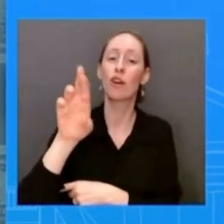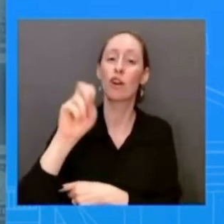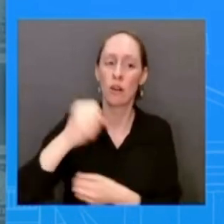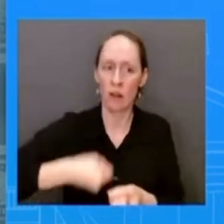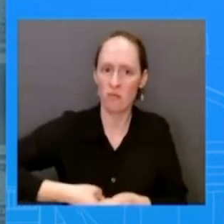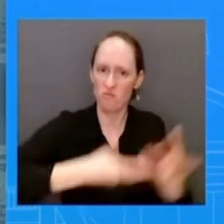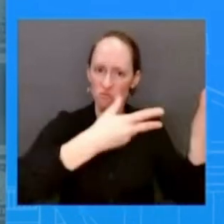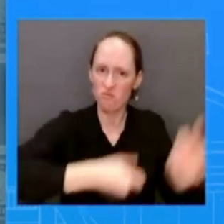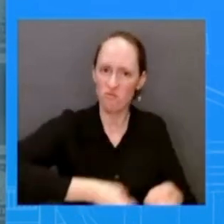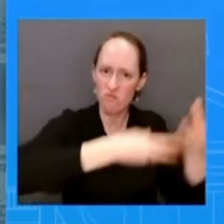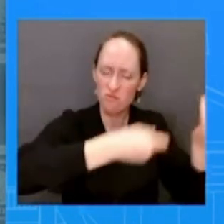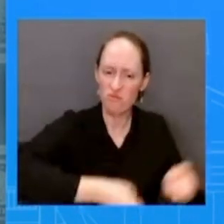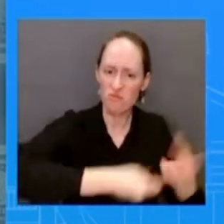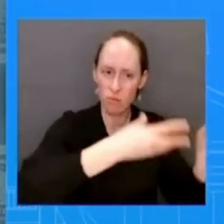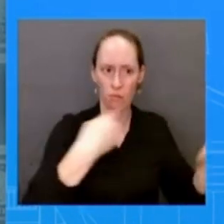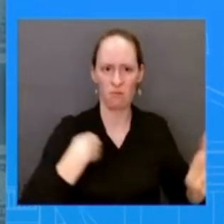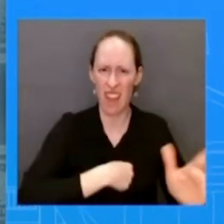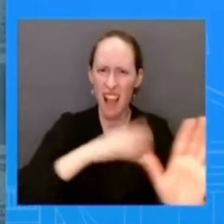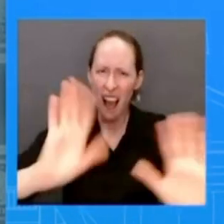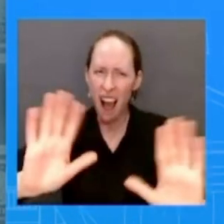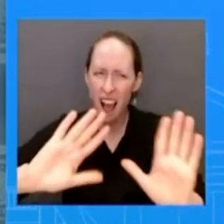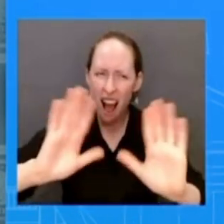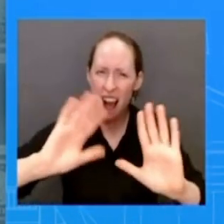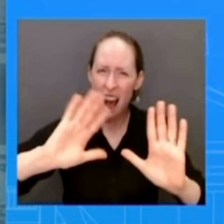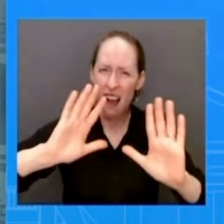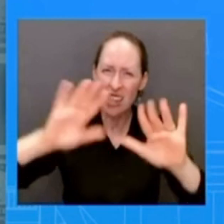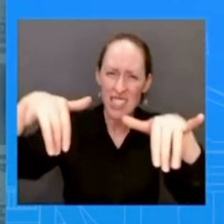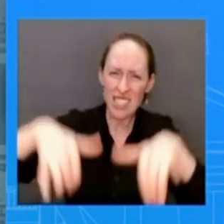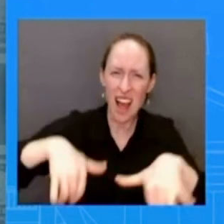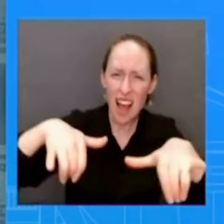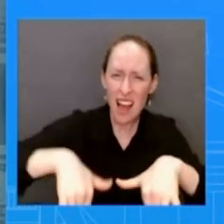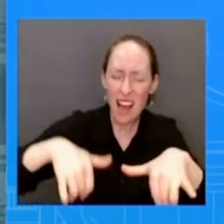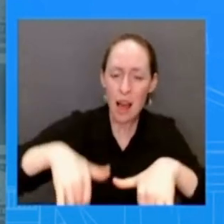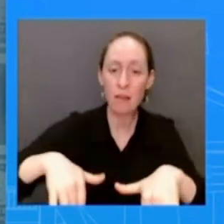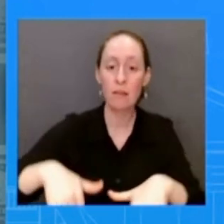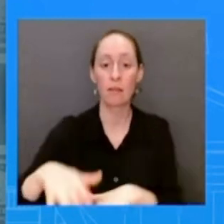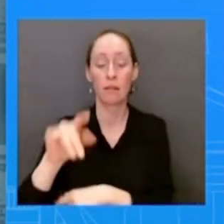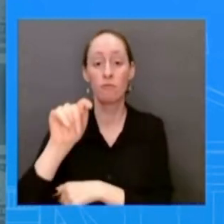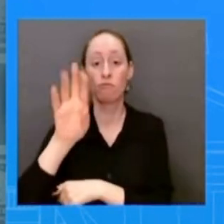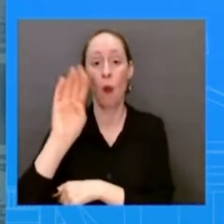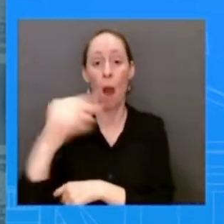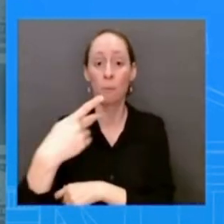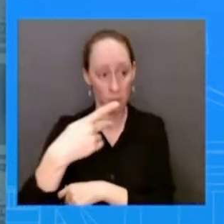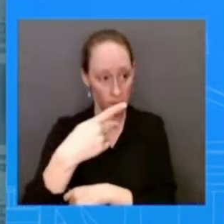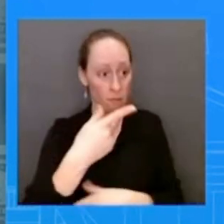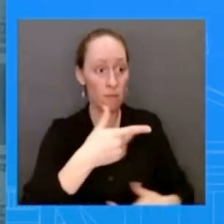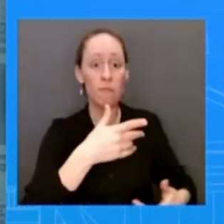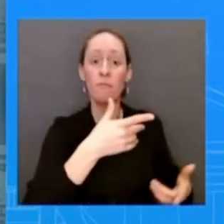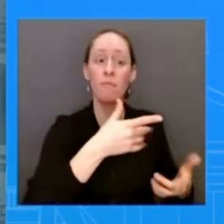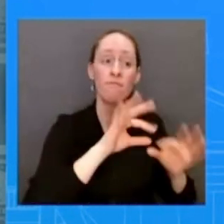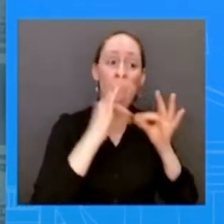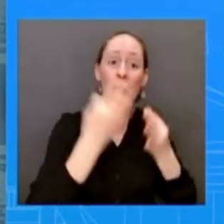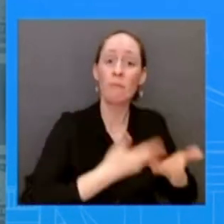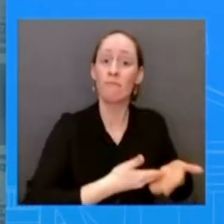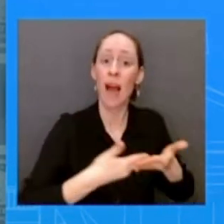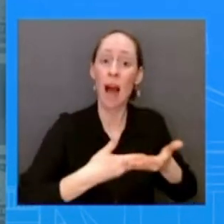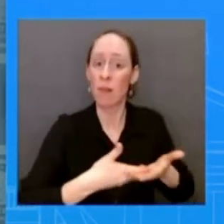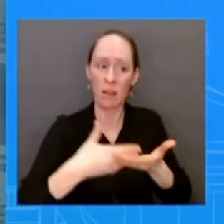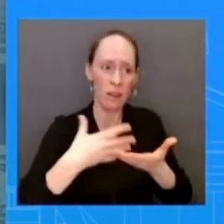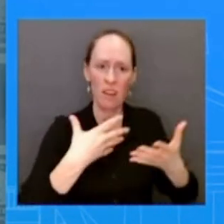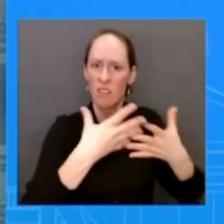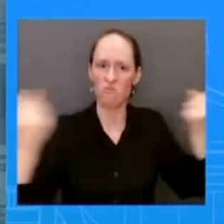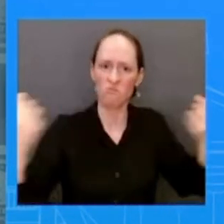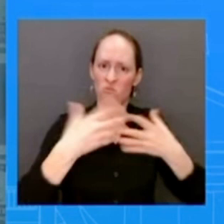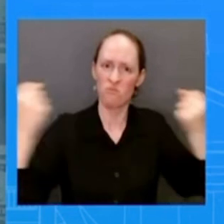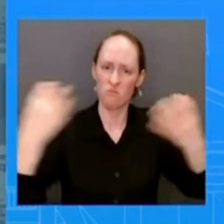600 families reunited thus far trump funneled billions of dollars from military to build a useless wall and